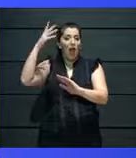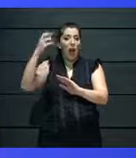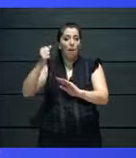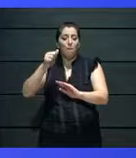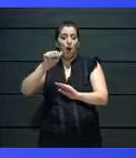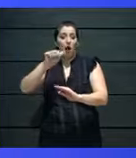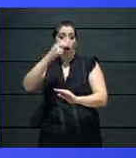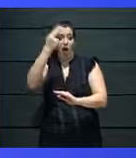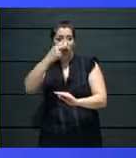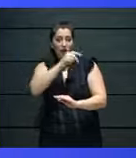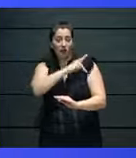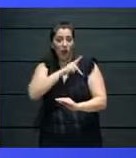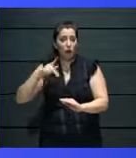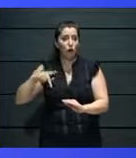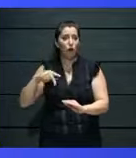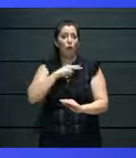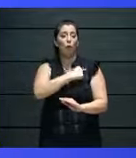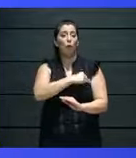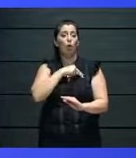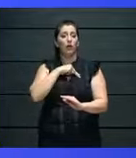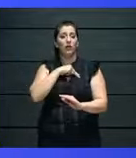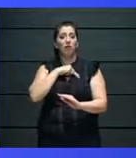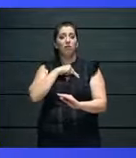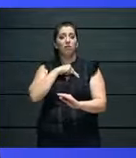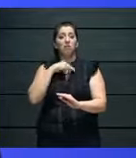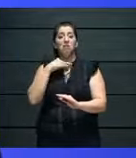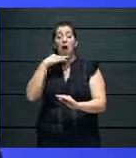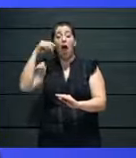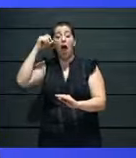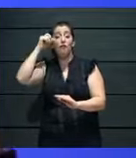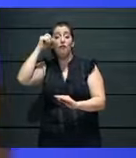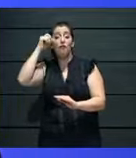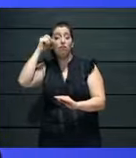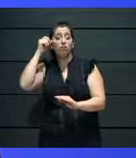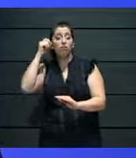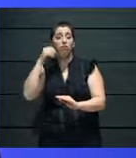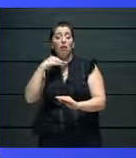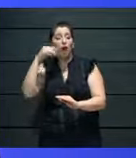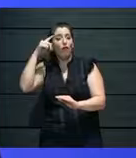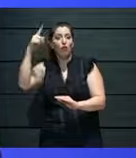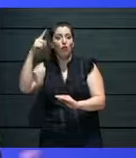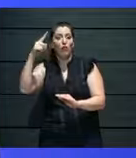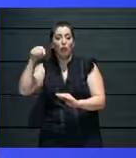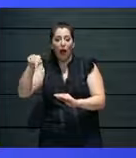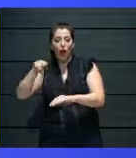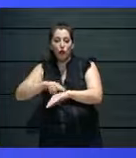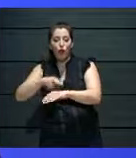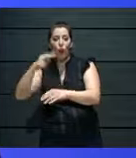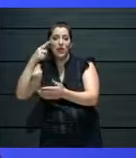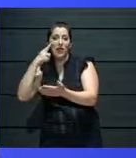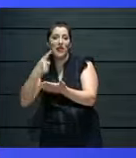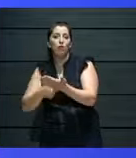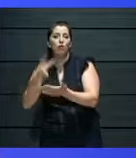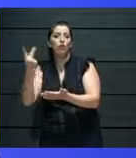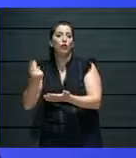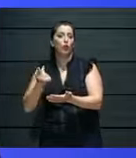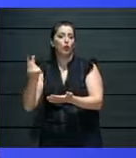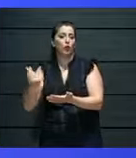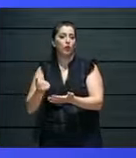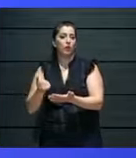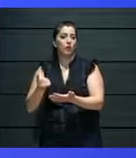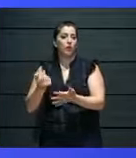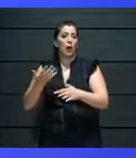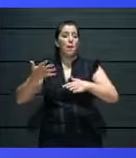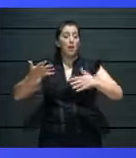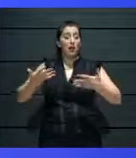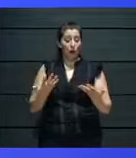Which my area, the electronic music world, was everyone funding themselves out of their own pocket. Sometimes not being